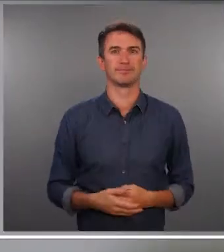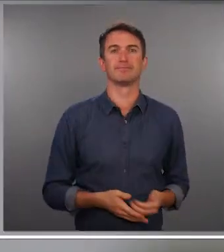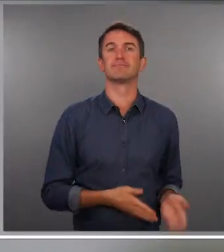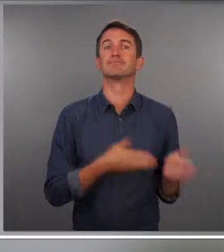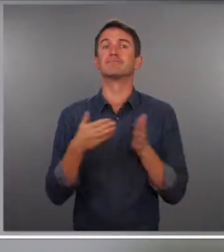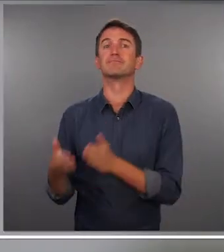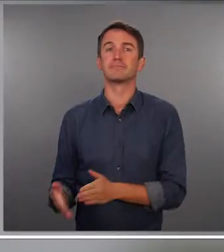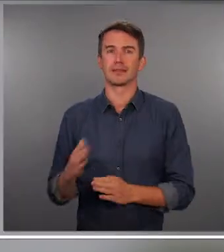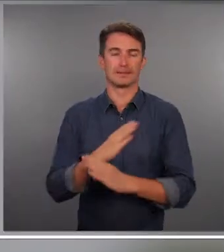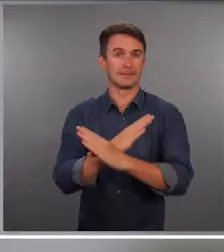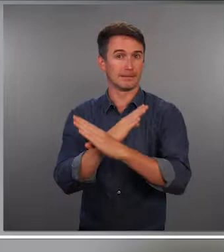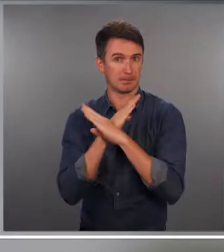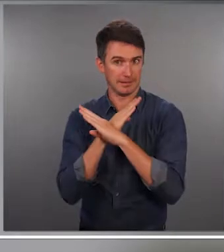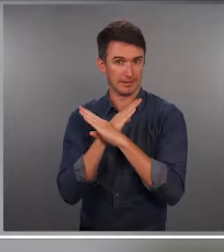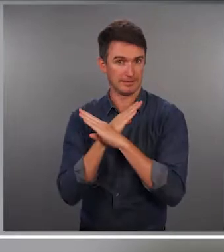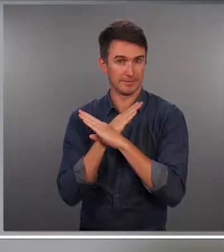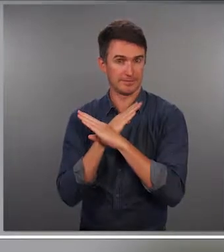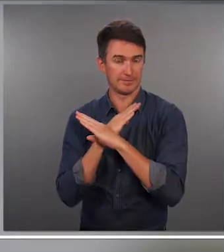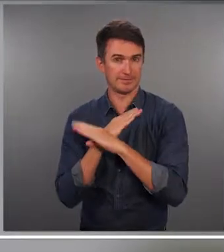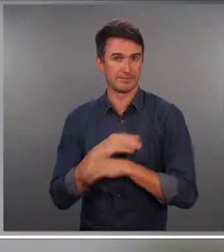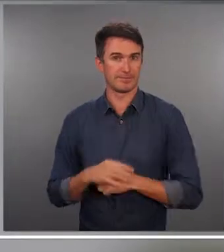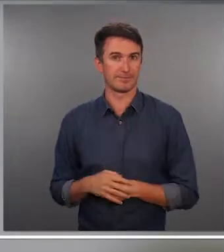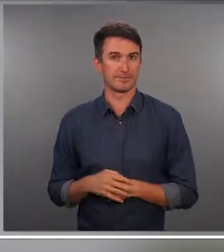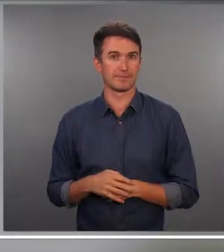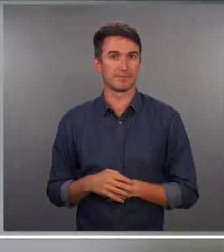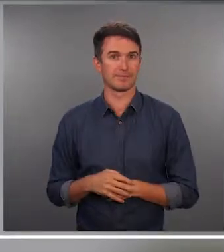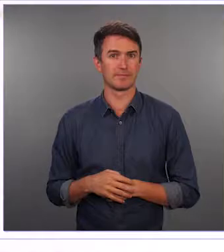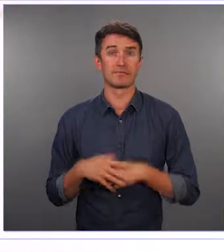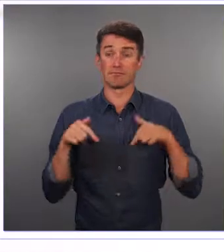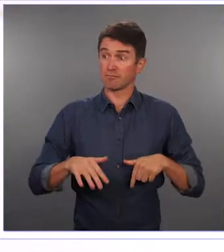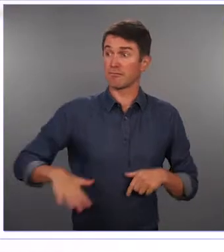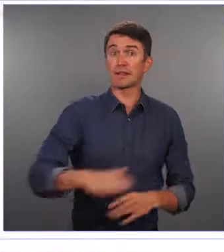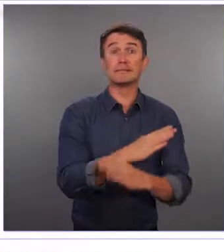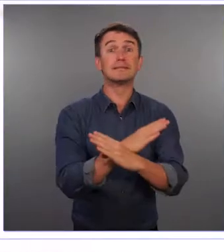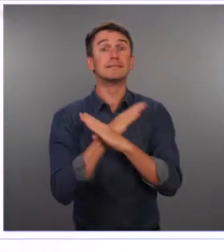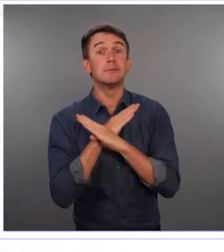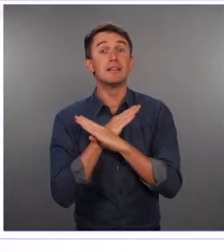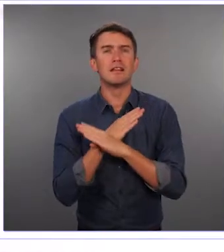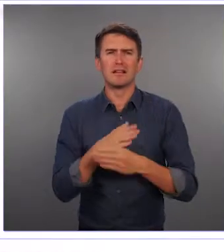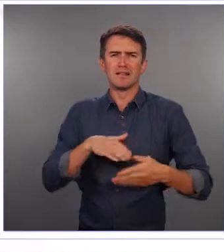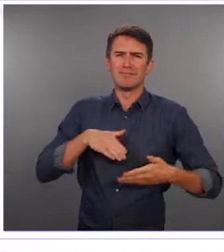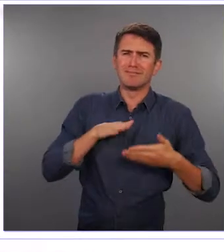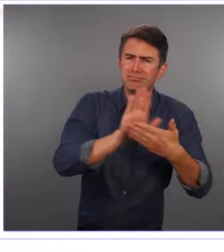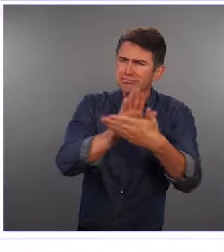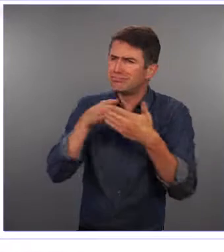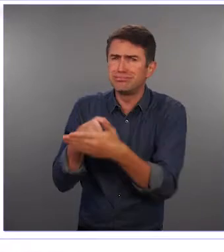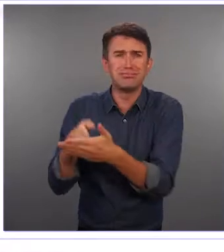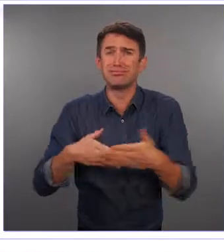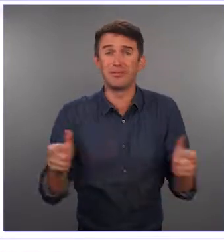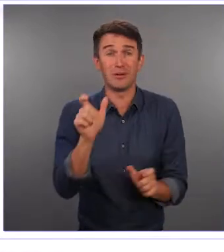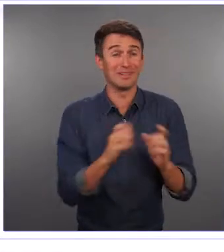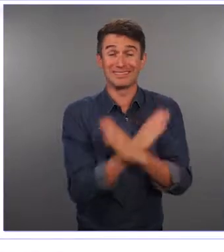George Mumbi, Zambia Agency for Persons with Disabilities The major challenges that persons with disabilities face is the